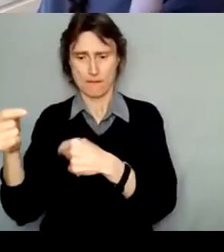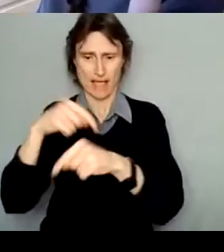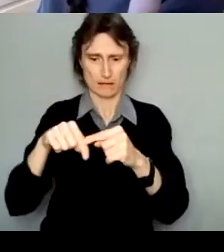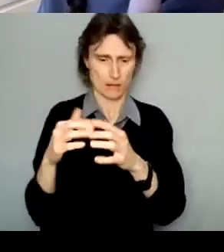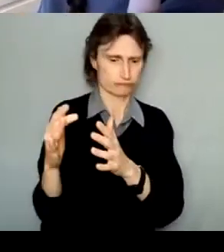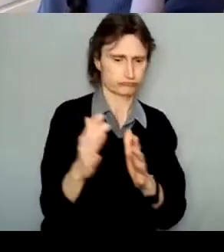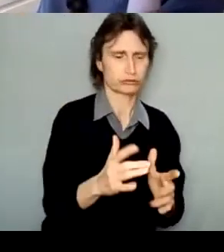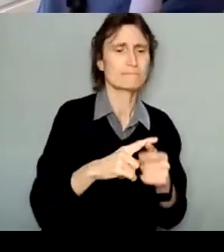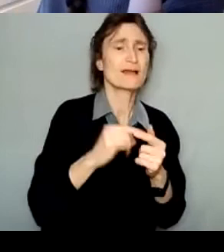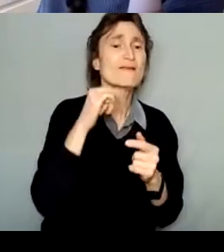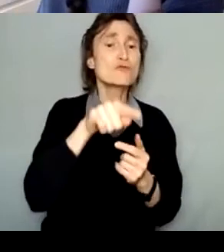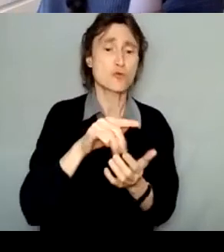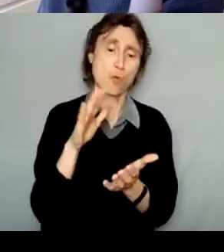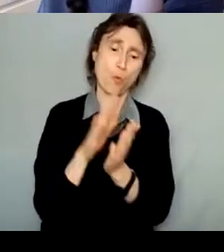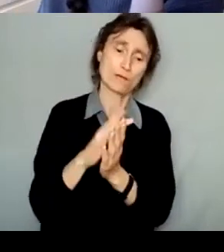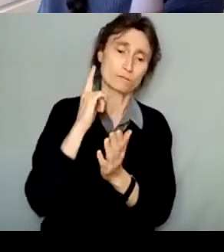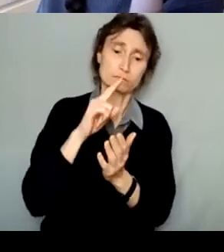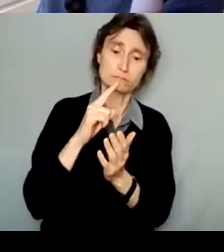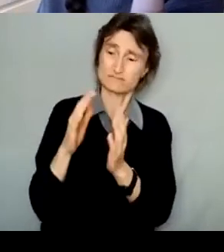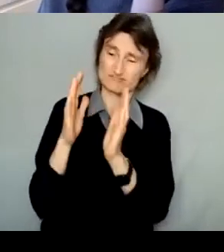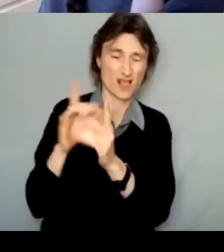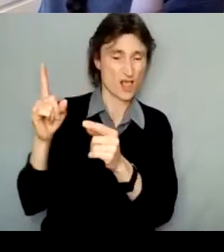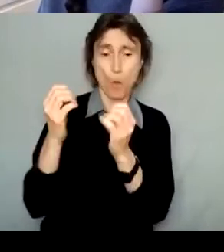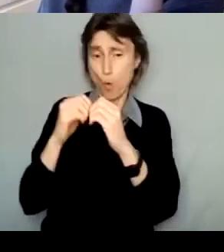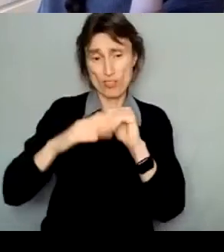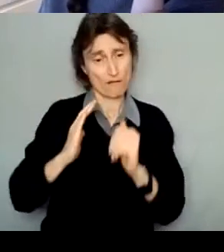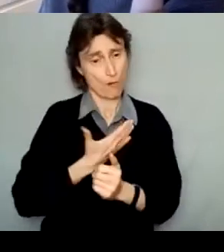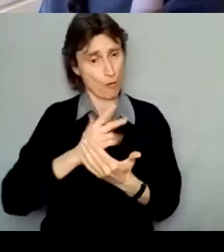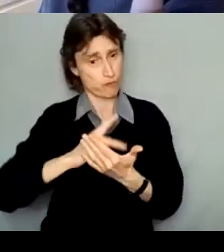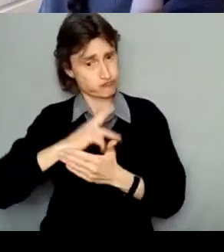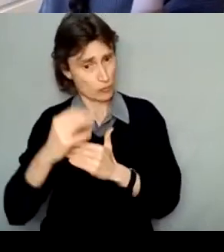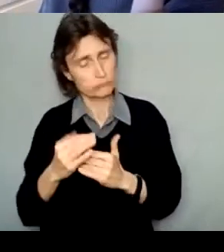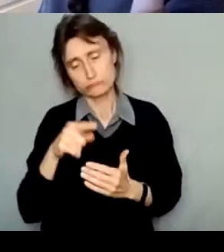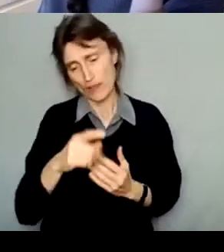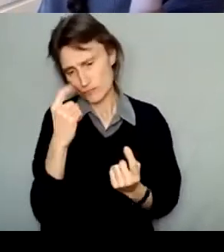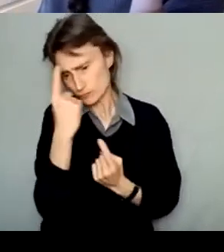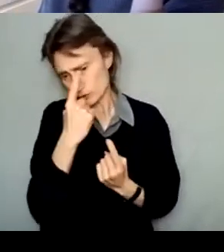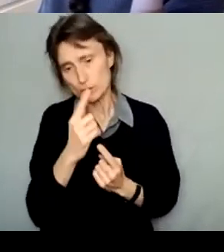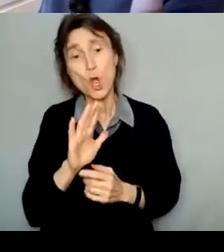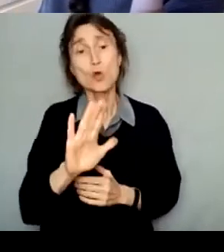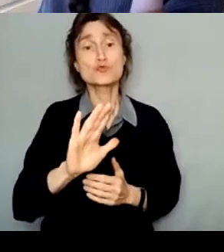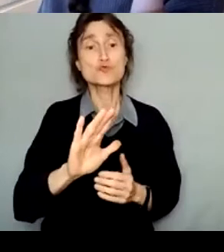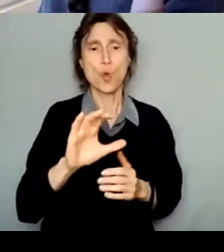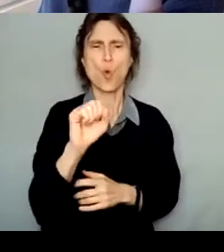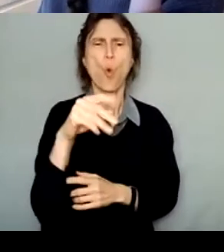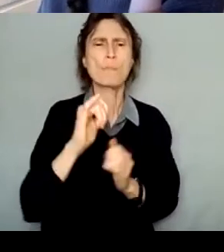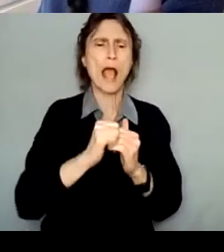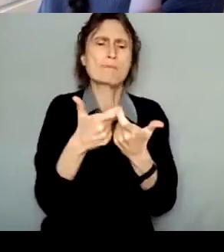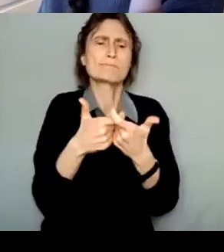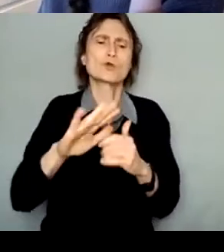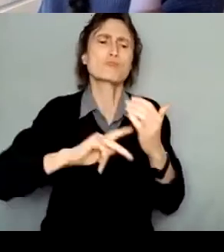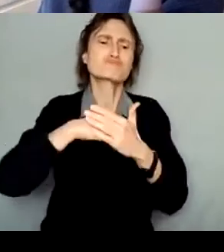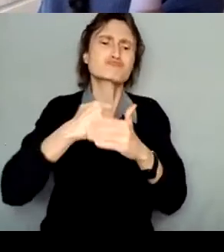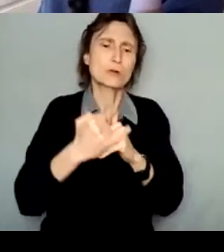maximum amount that you're able to request through this program, then you might either reconsider the scope of your activities, look for where you can